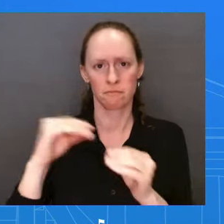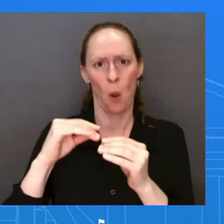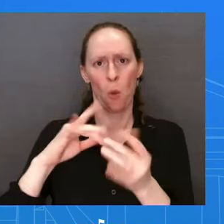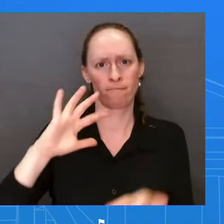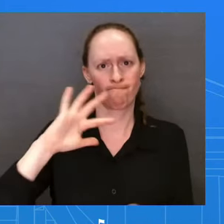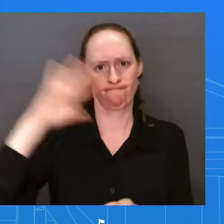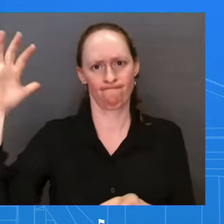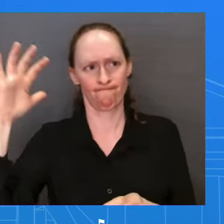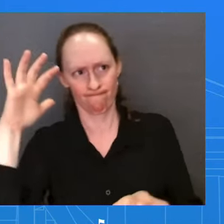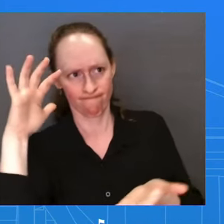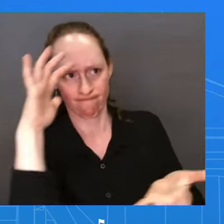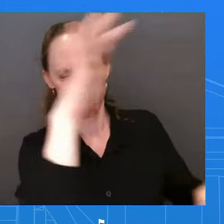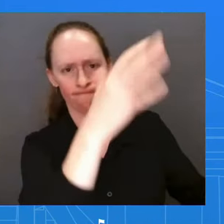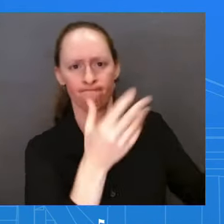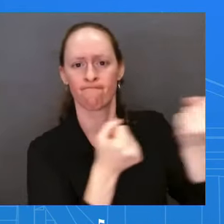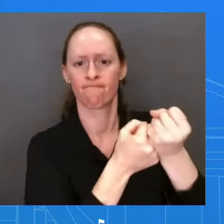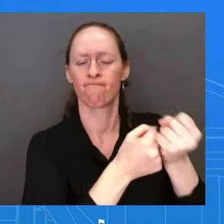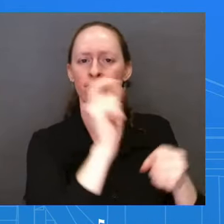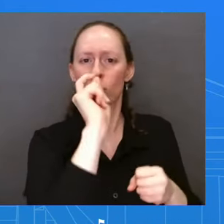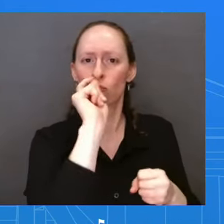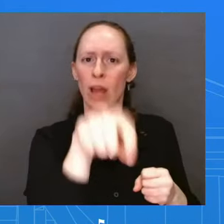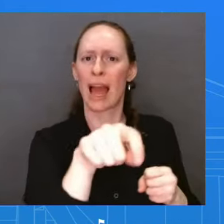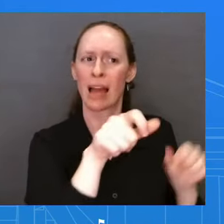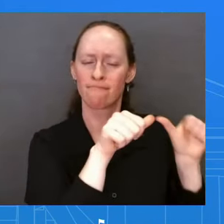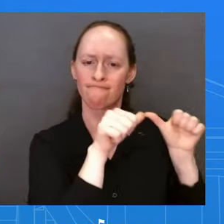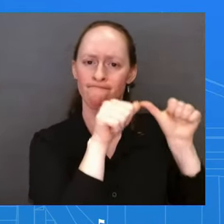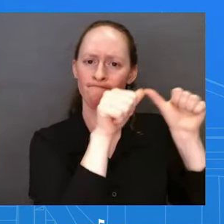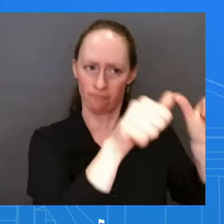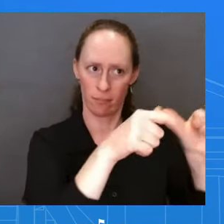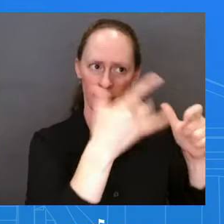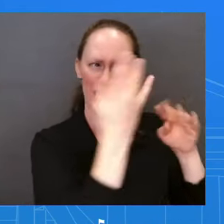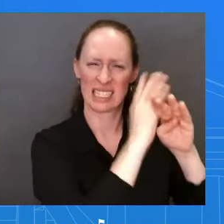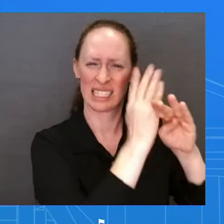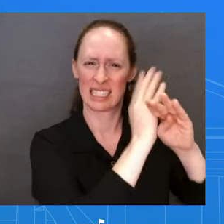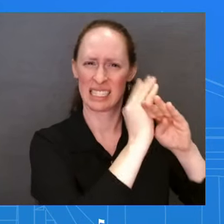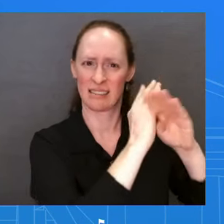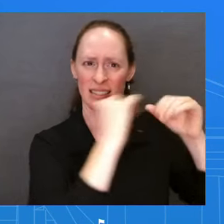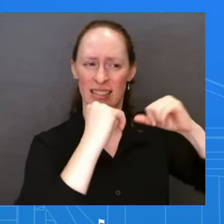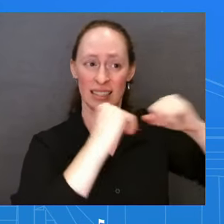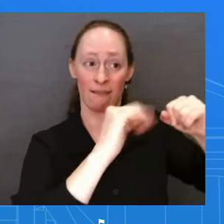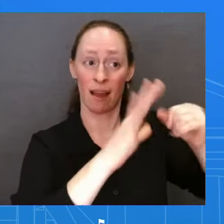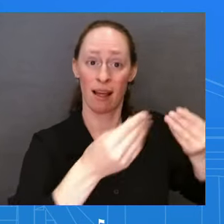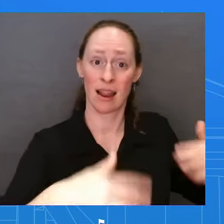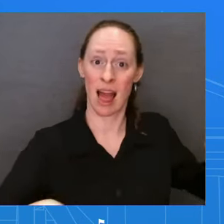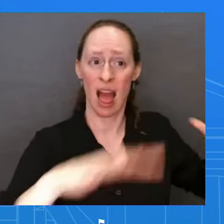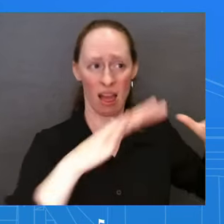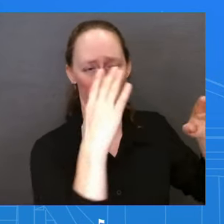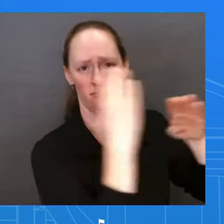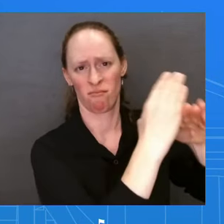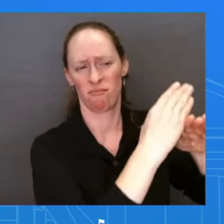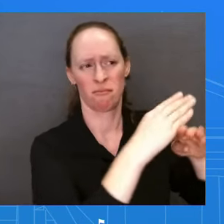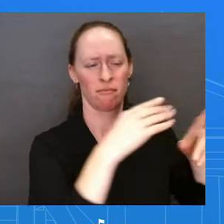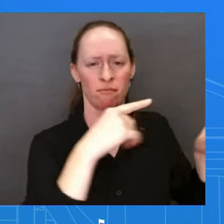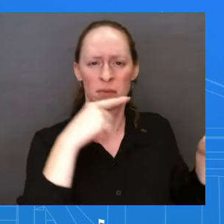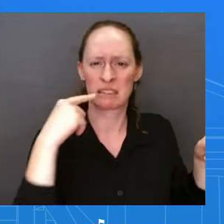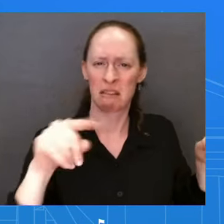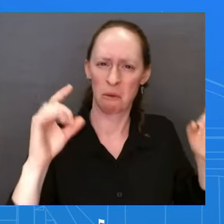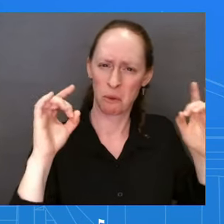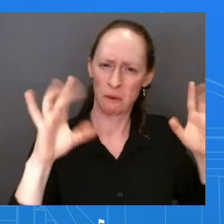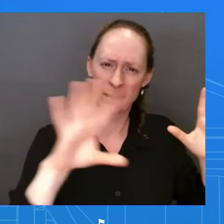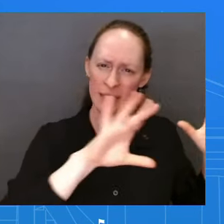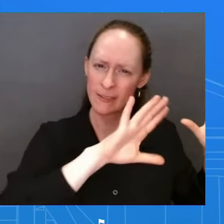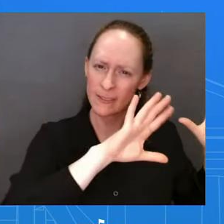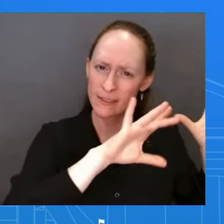defend themselves from Russia's brutal invasion. This package includes key capabilities that will support Ukraine's counteroffensive